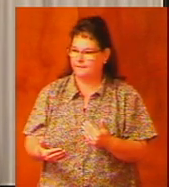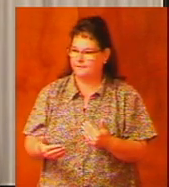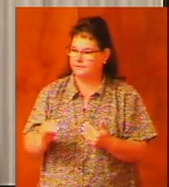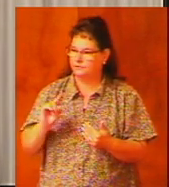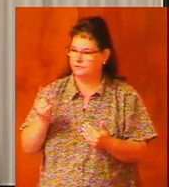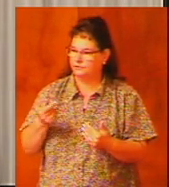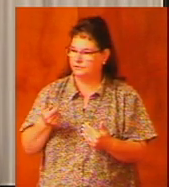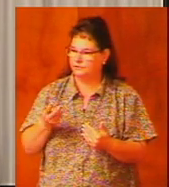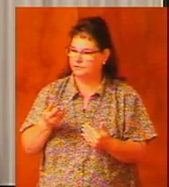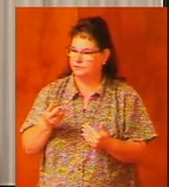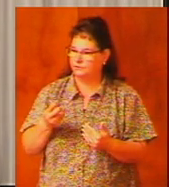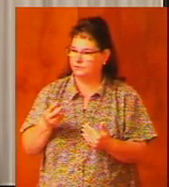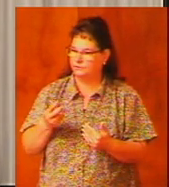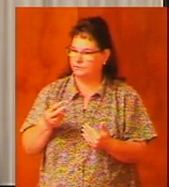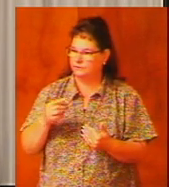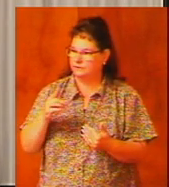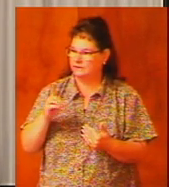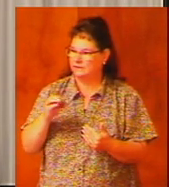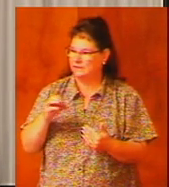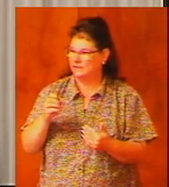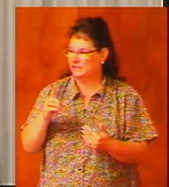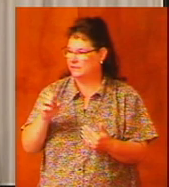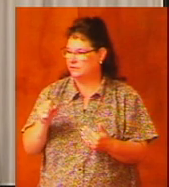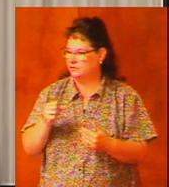a few decades earlier,